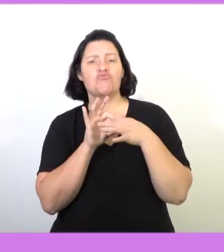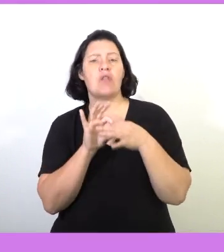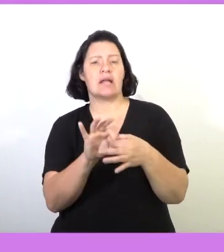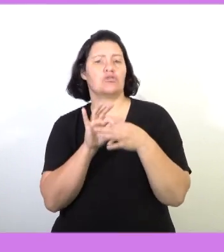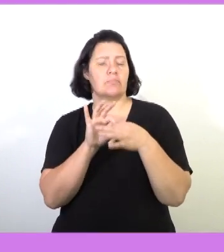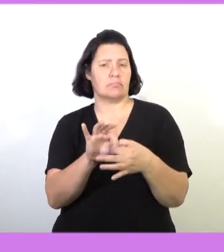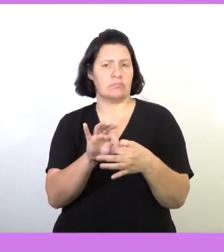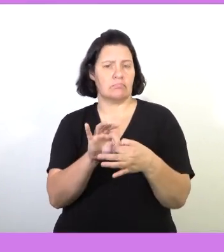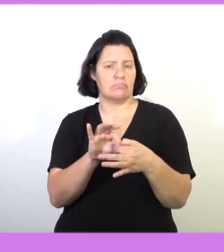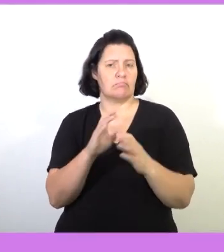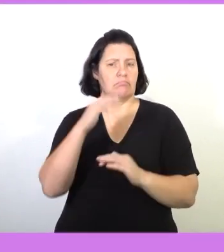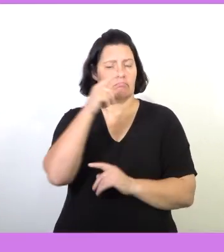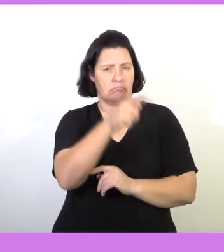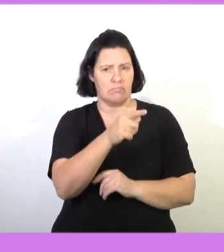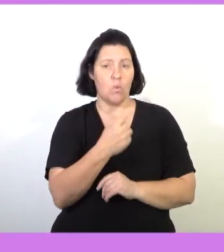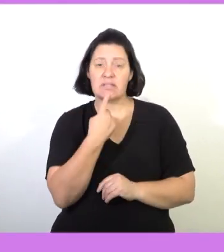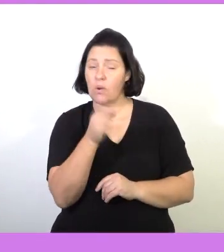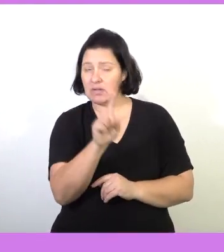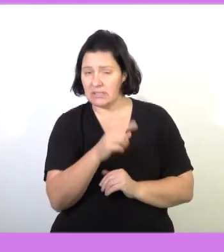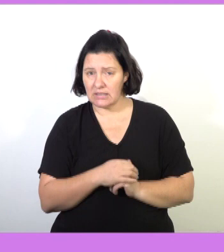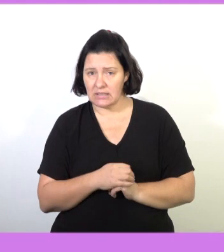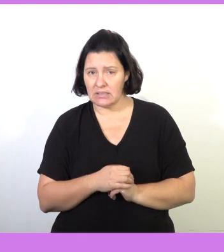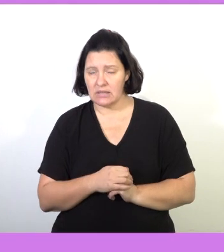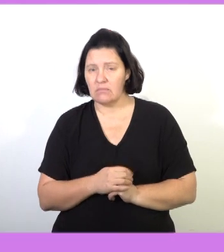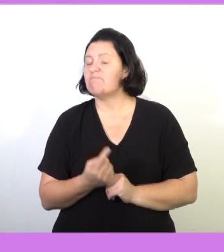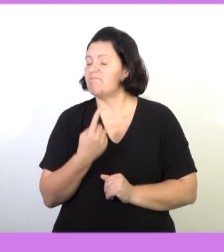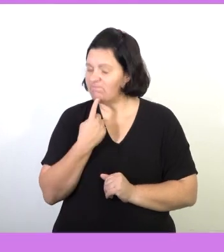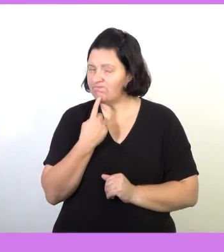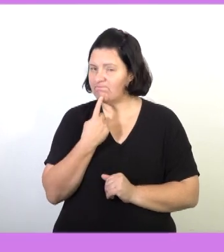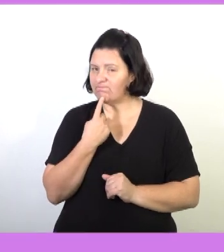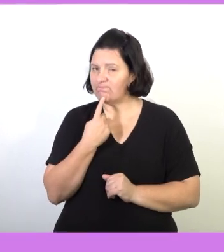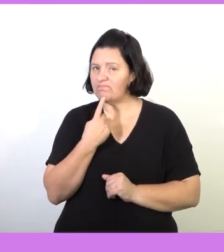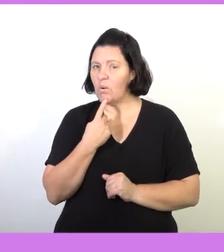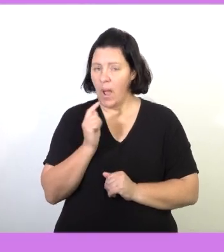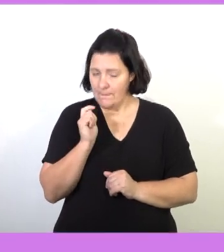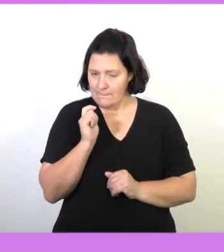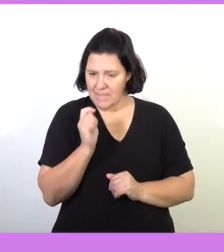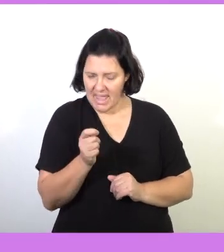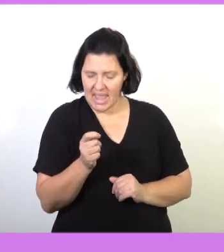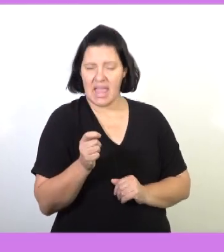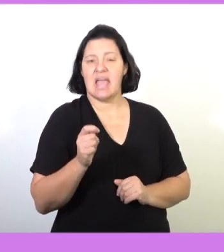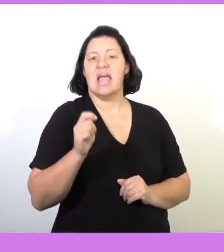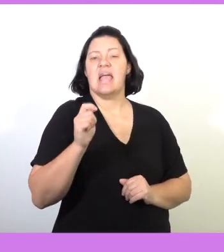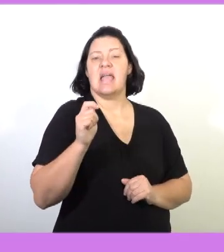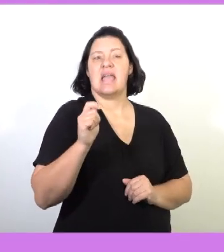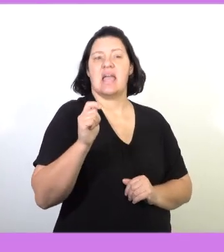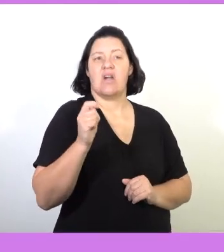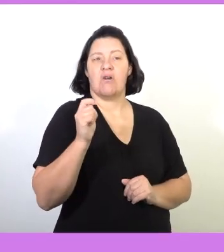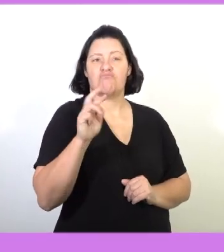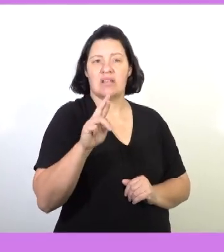a relationship given above. What can we say here? We can tell that there is that constant